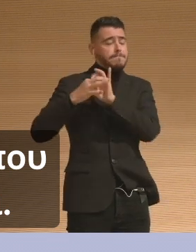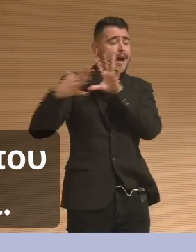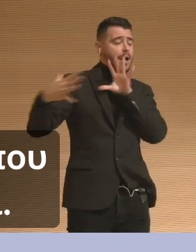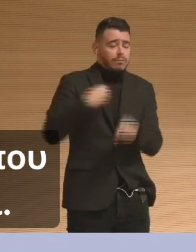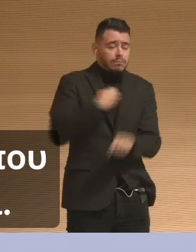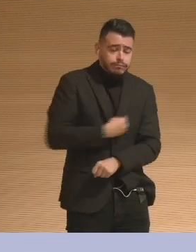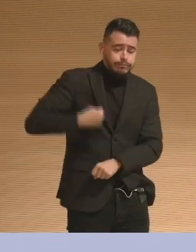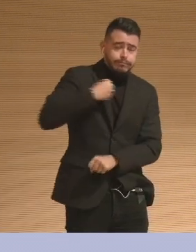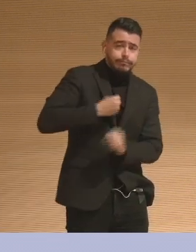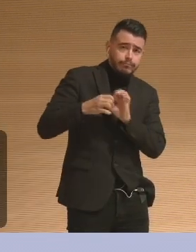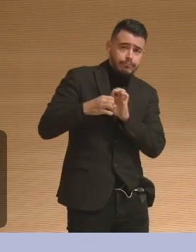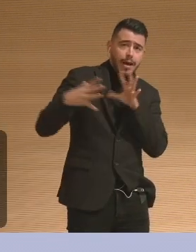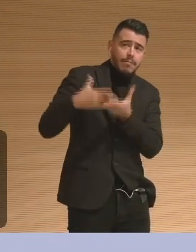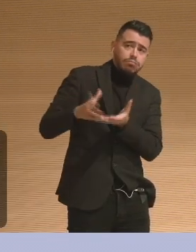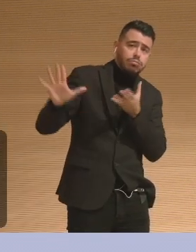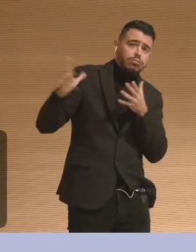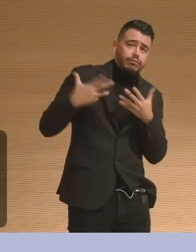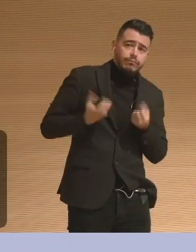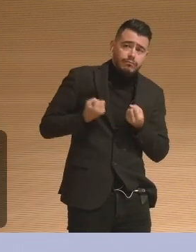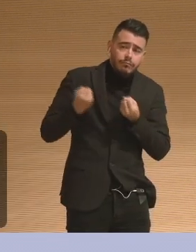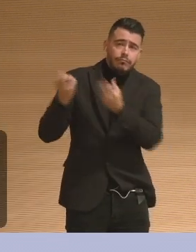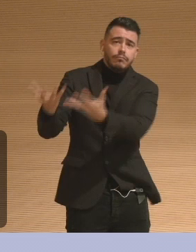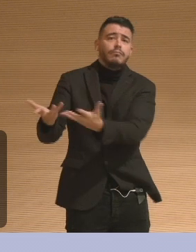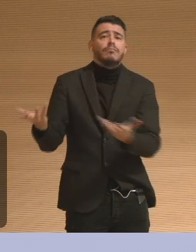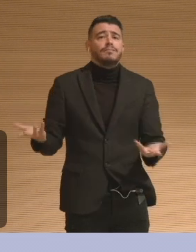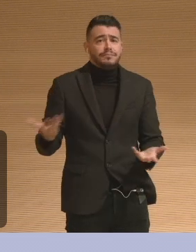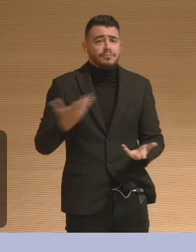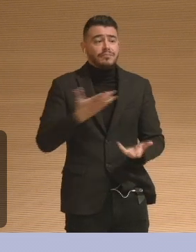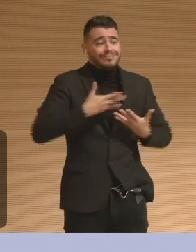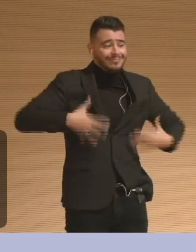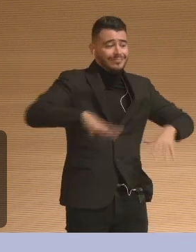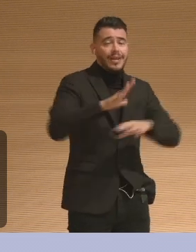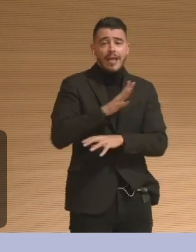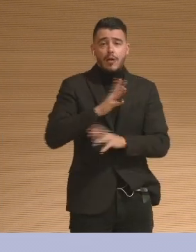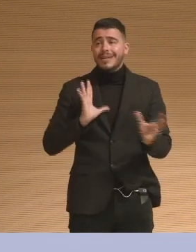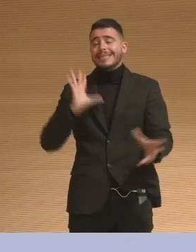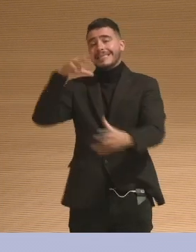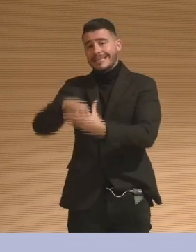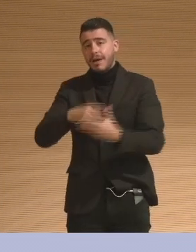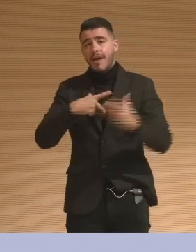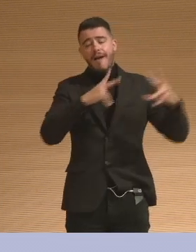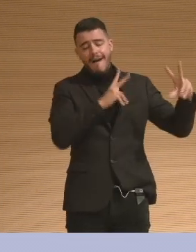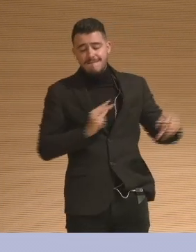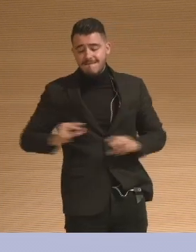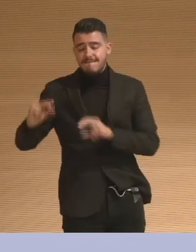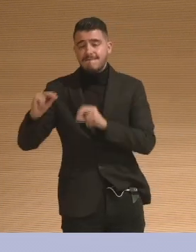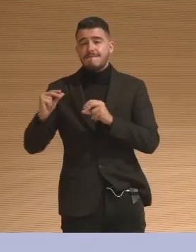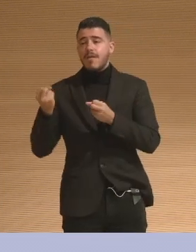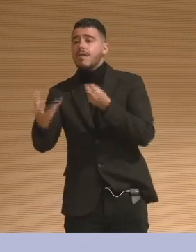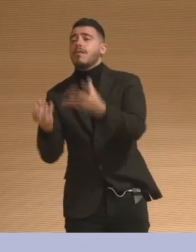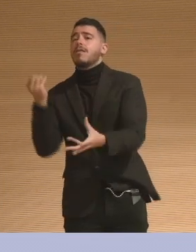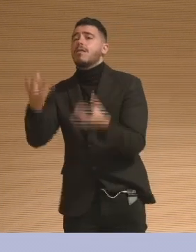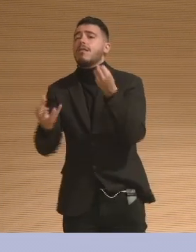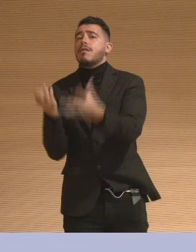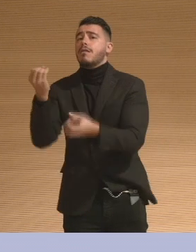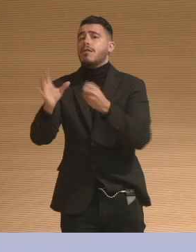alone. And part of what makes War Childhood Museum really important as well is that they have health and